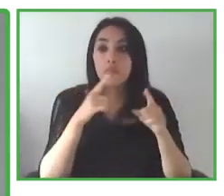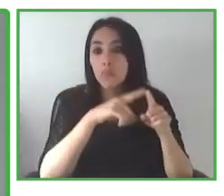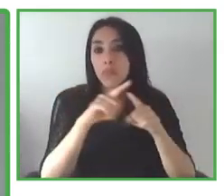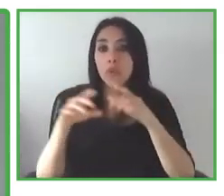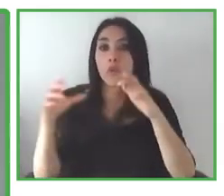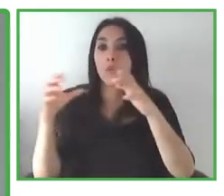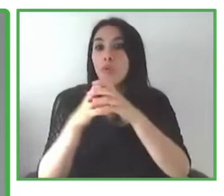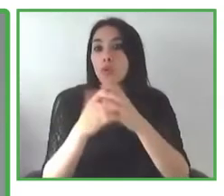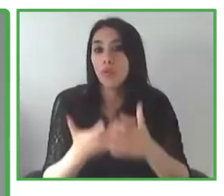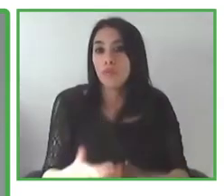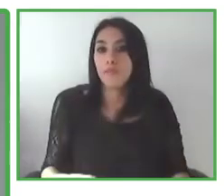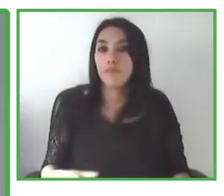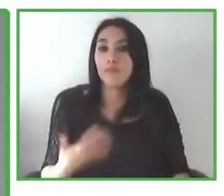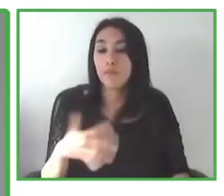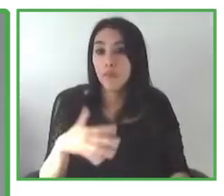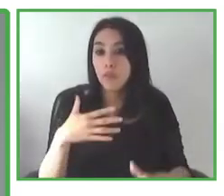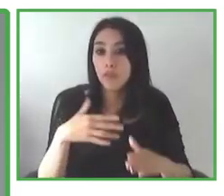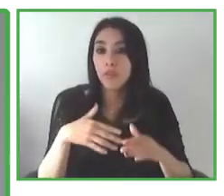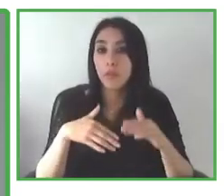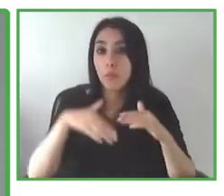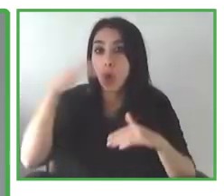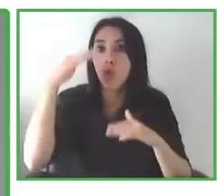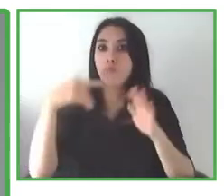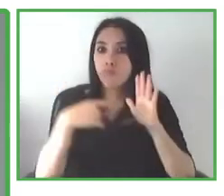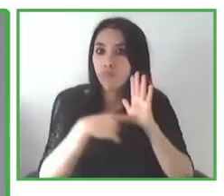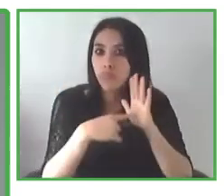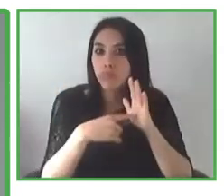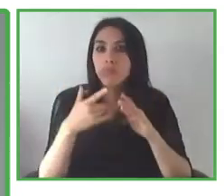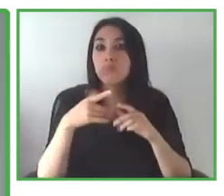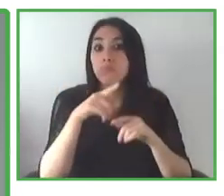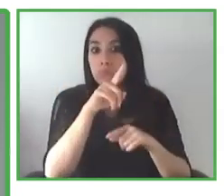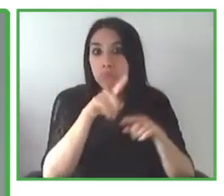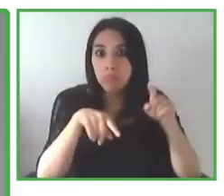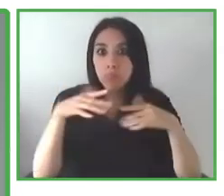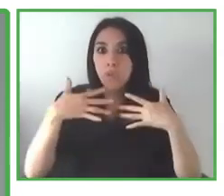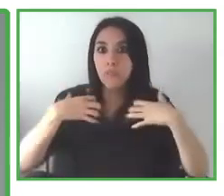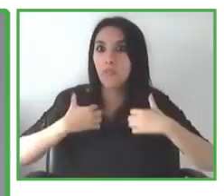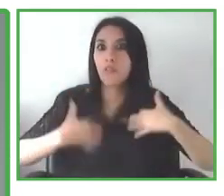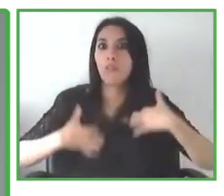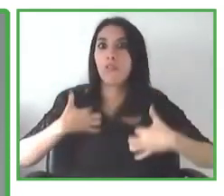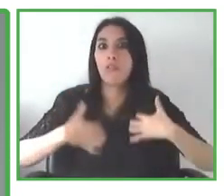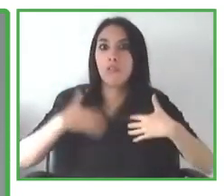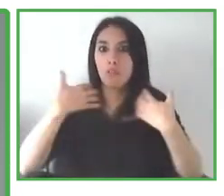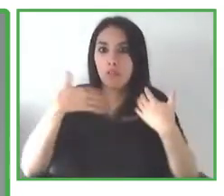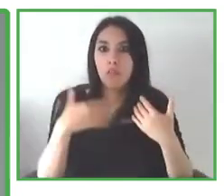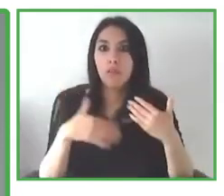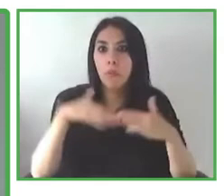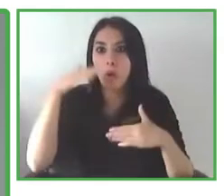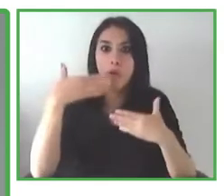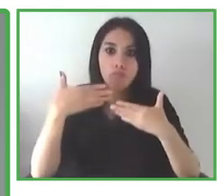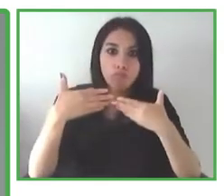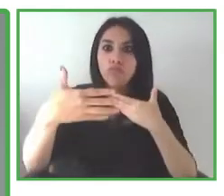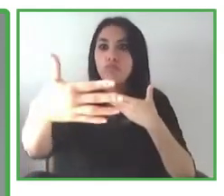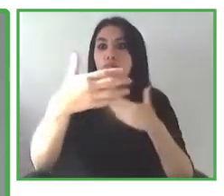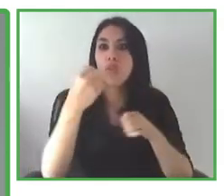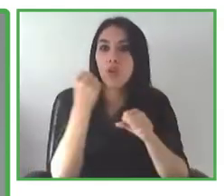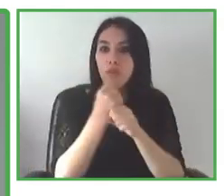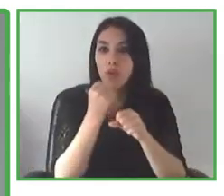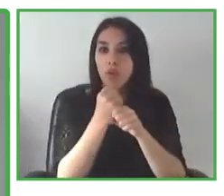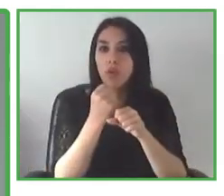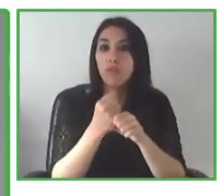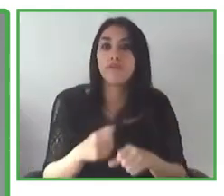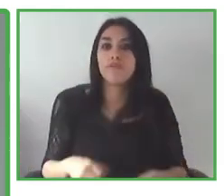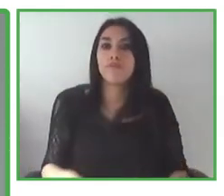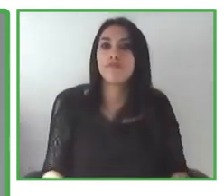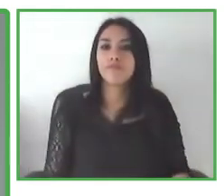help them to scale, improve the strategy or help them directly on the ground in various ways that have proven to work